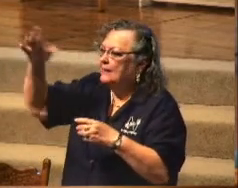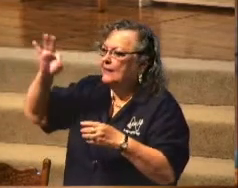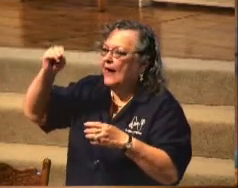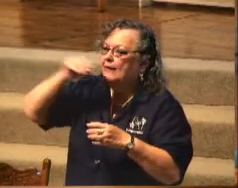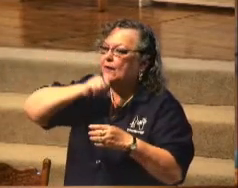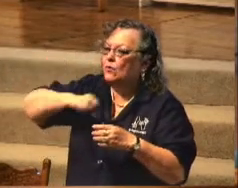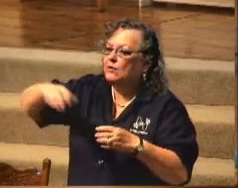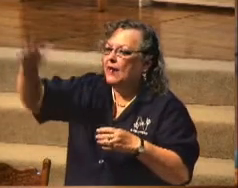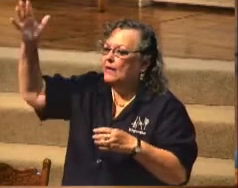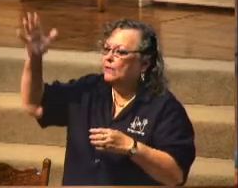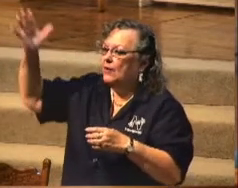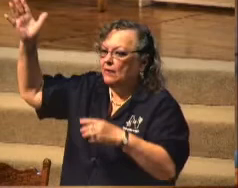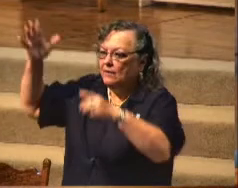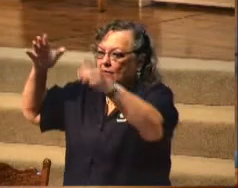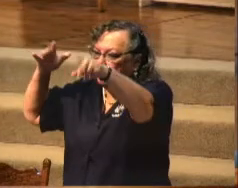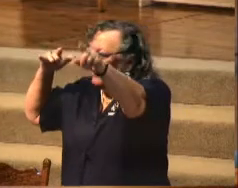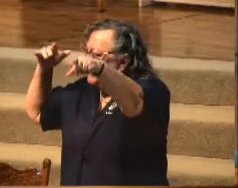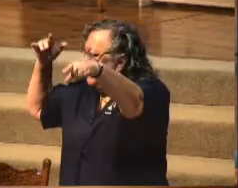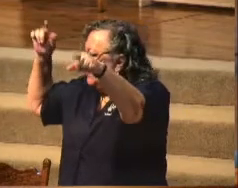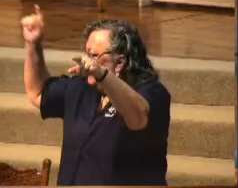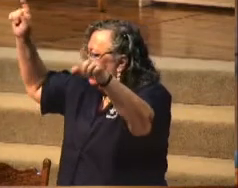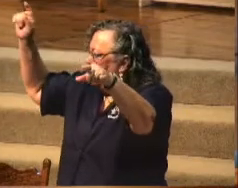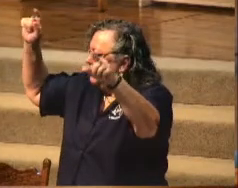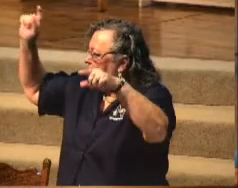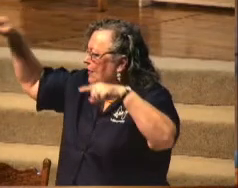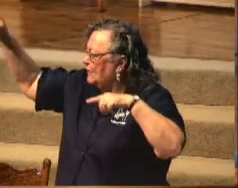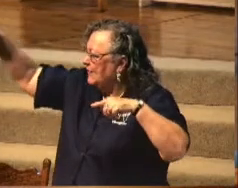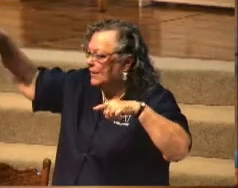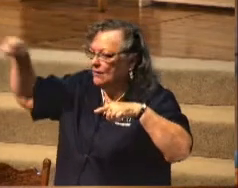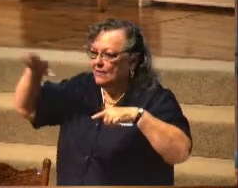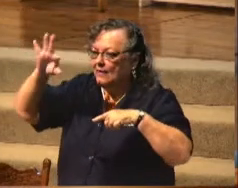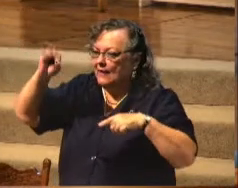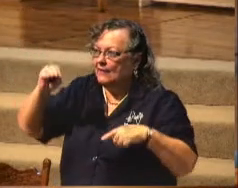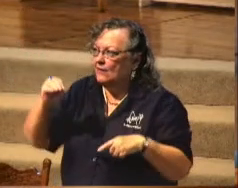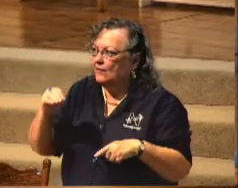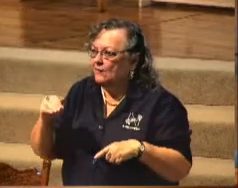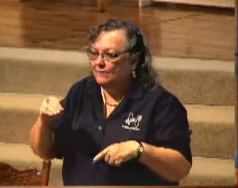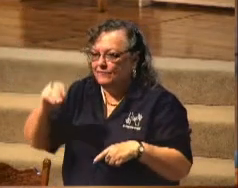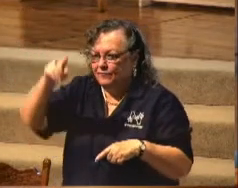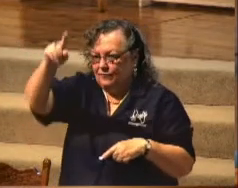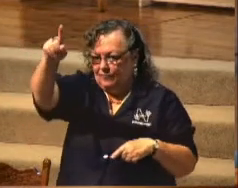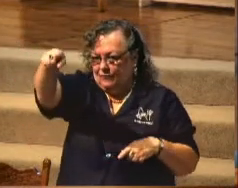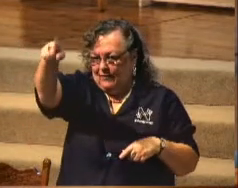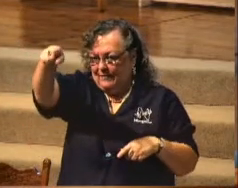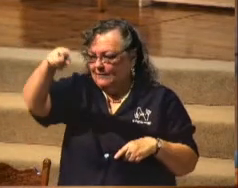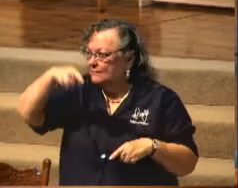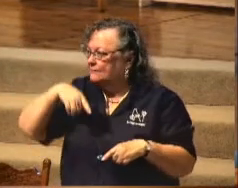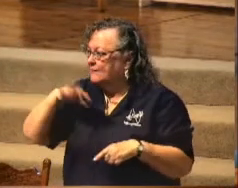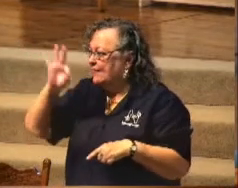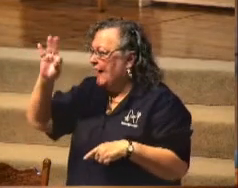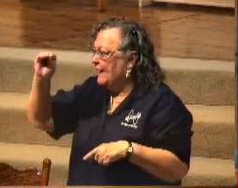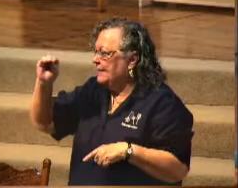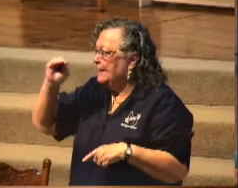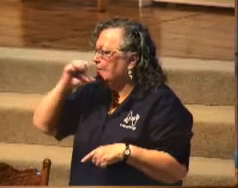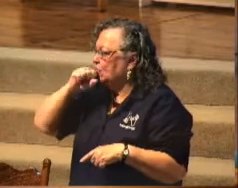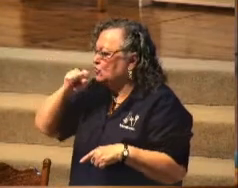Anybody 90 years old? Right over here. Right over here. 90 years old. Right back there by the graph. 90 years old.